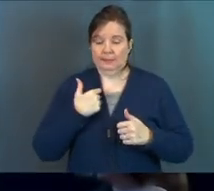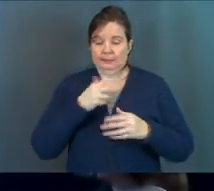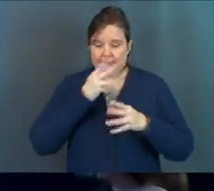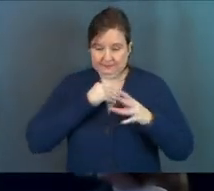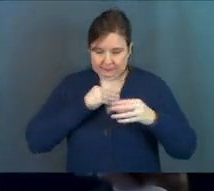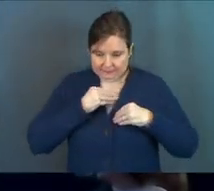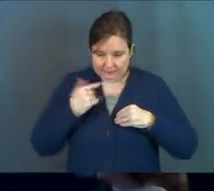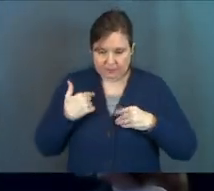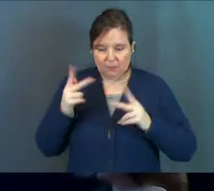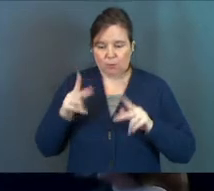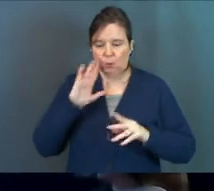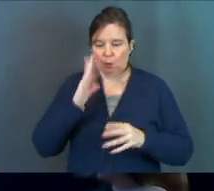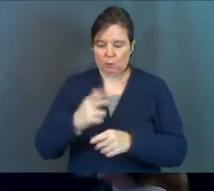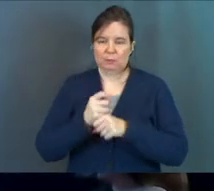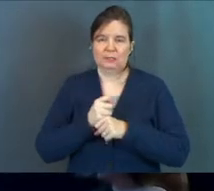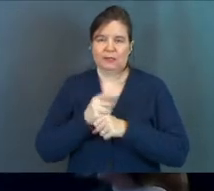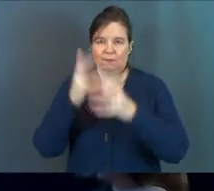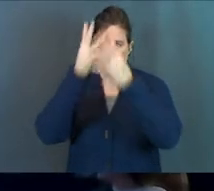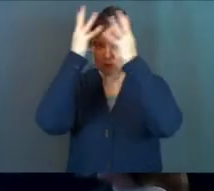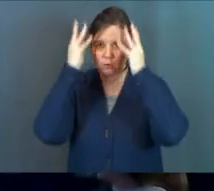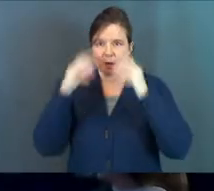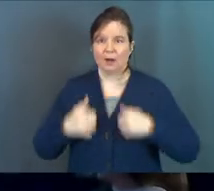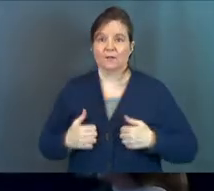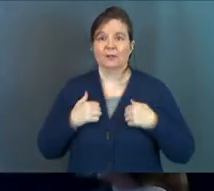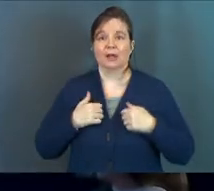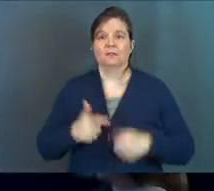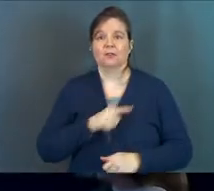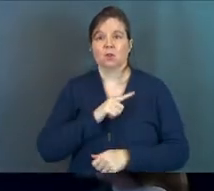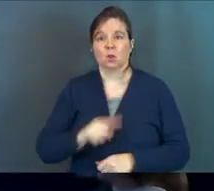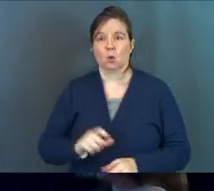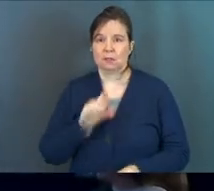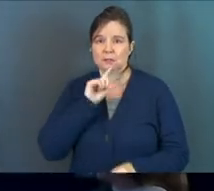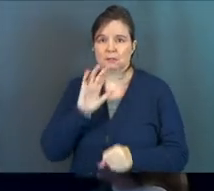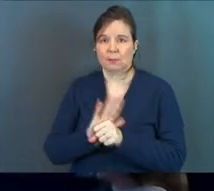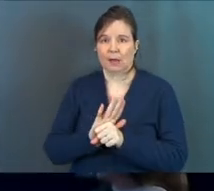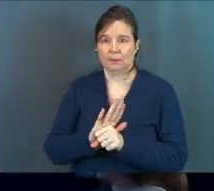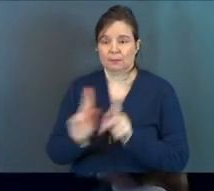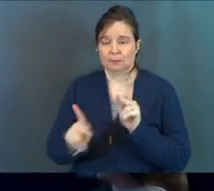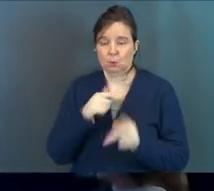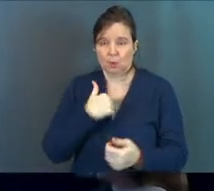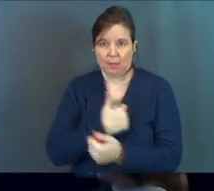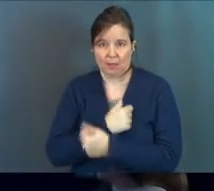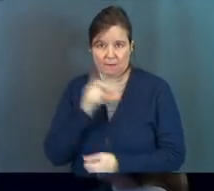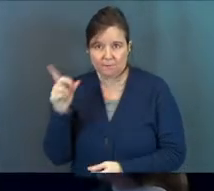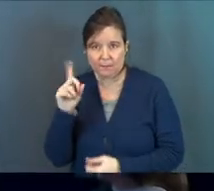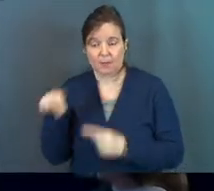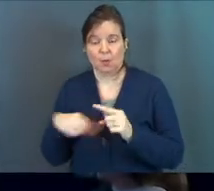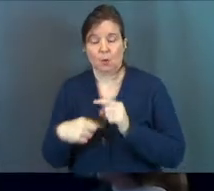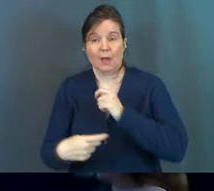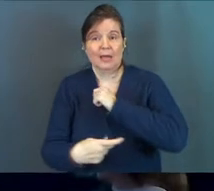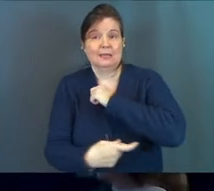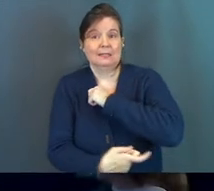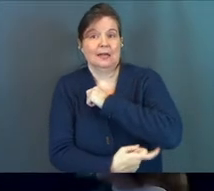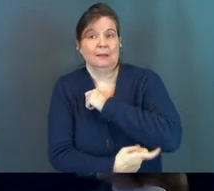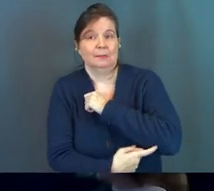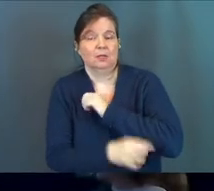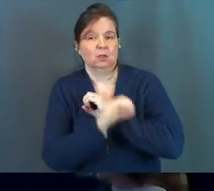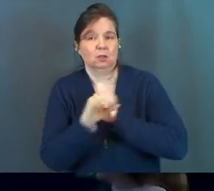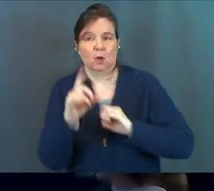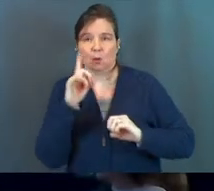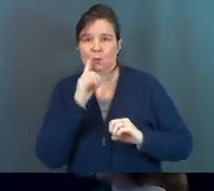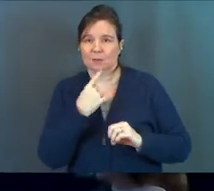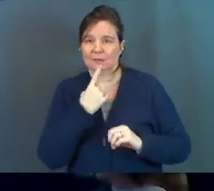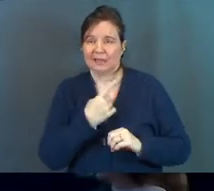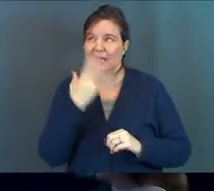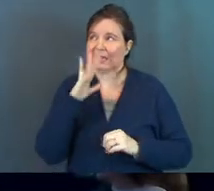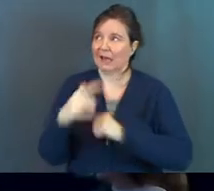the test, that person will receive the crown of life that the Lord has promised to those who love him. And when tempted, no one